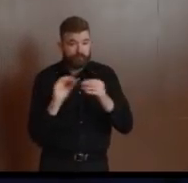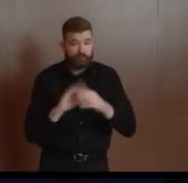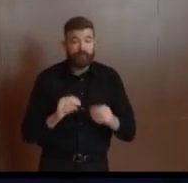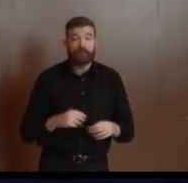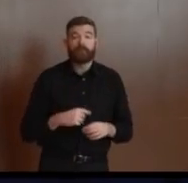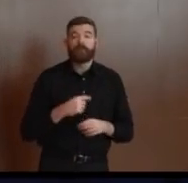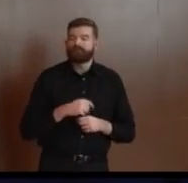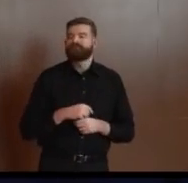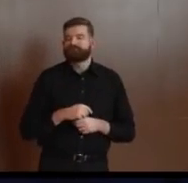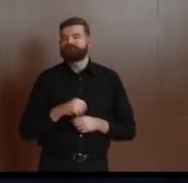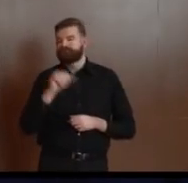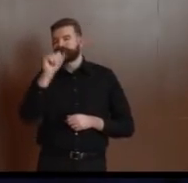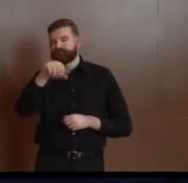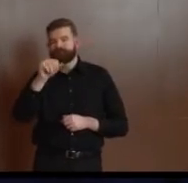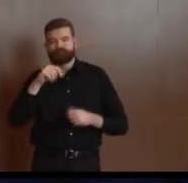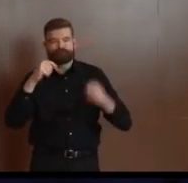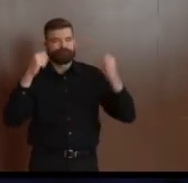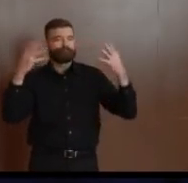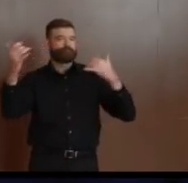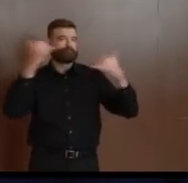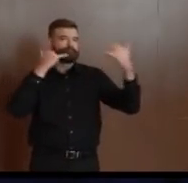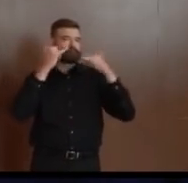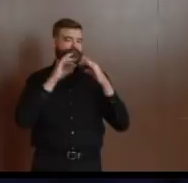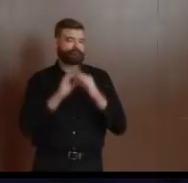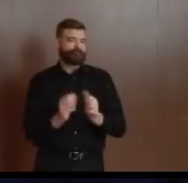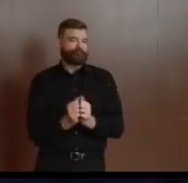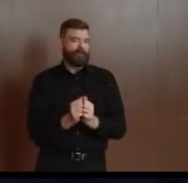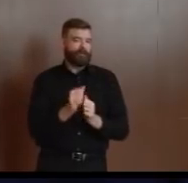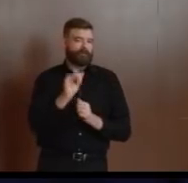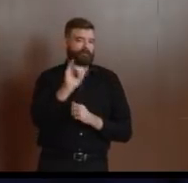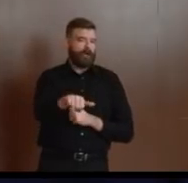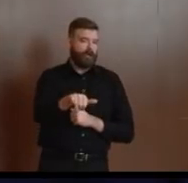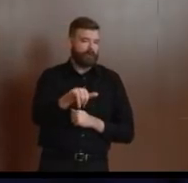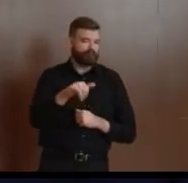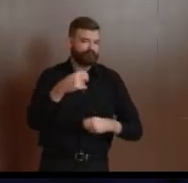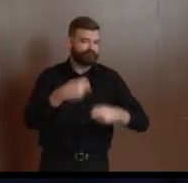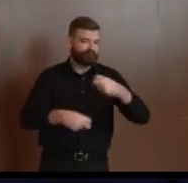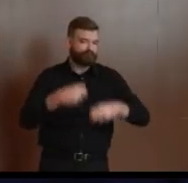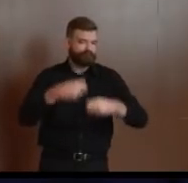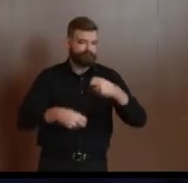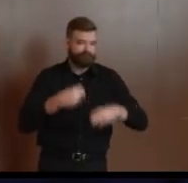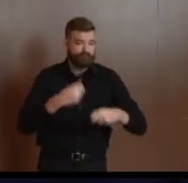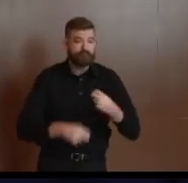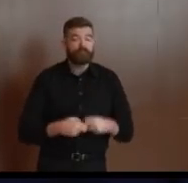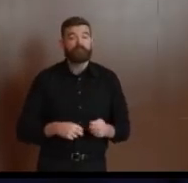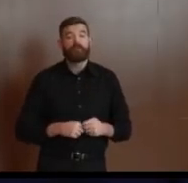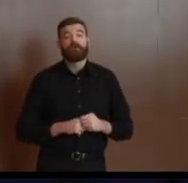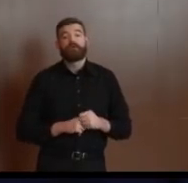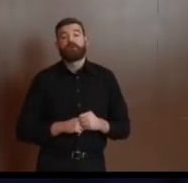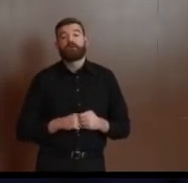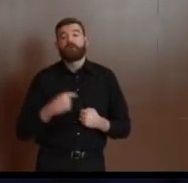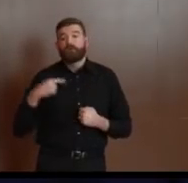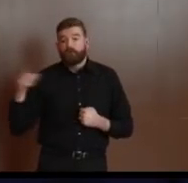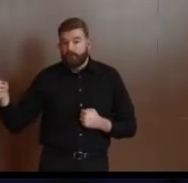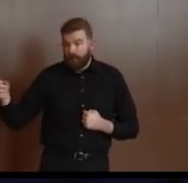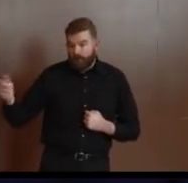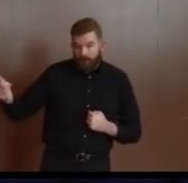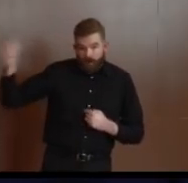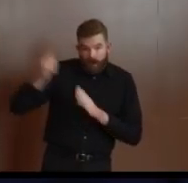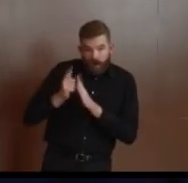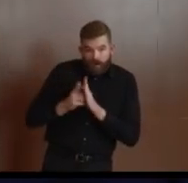uh, and to the governor's and attorney general's point in consultation with the governor's chief counsel and the attorney general, uh, those